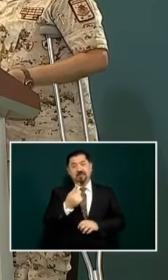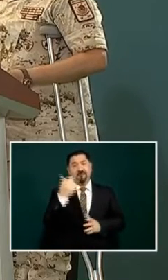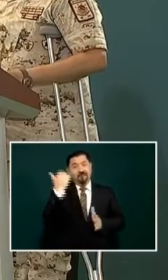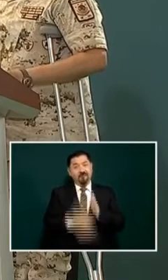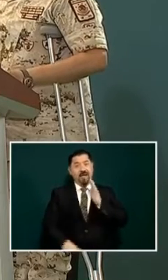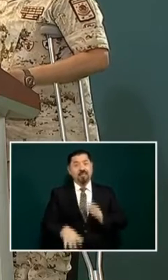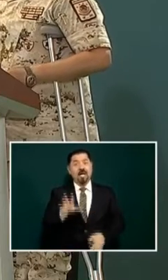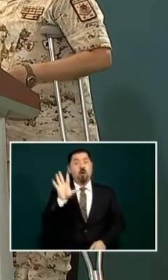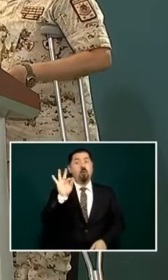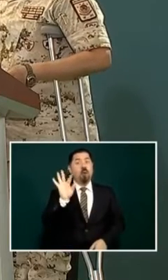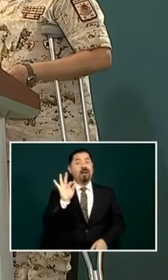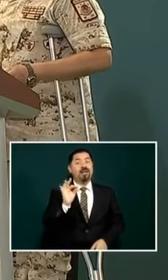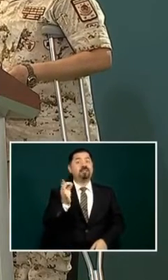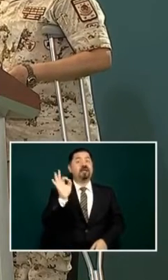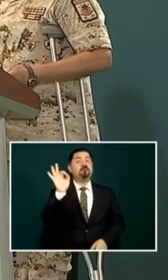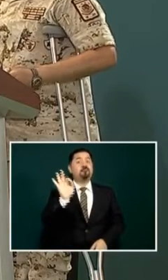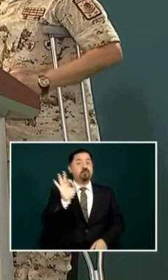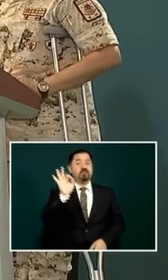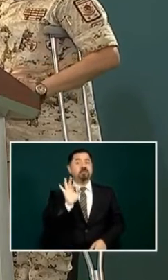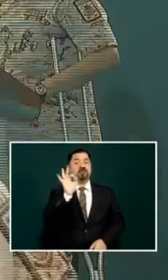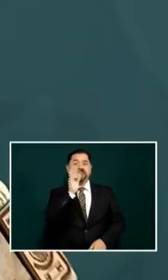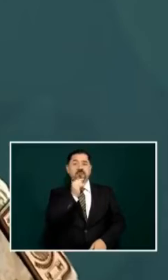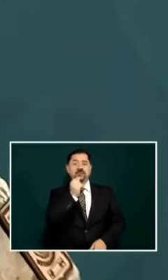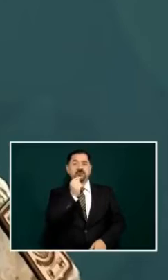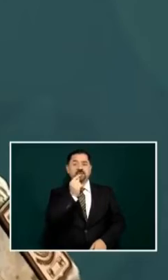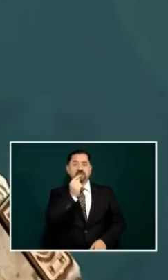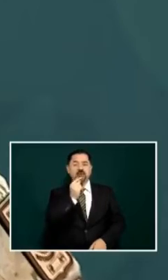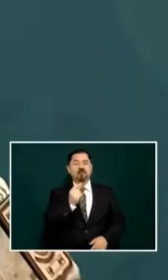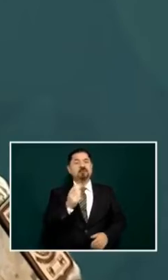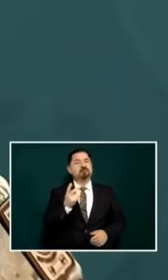having to attend the 40 percent deficit